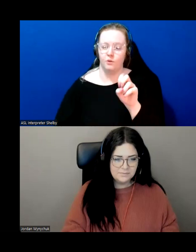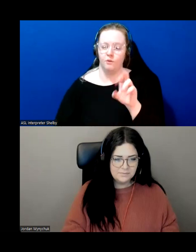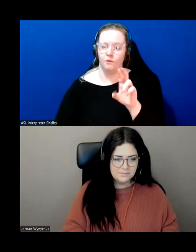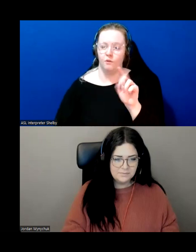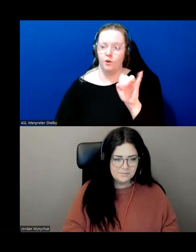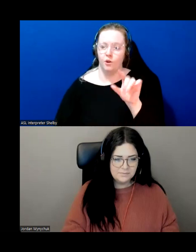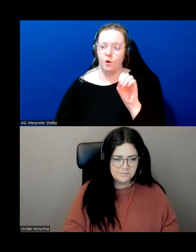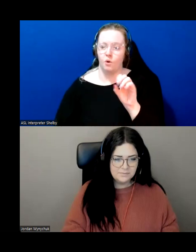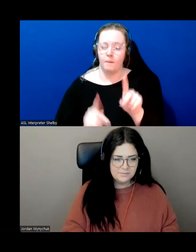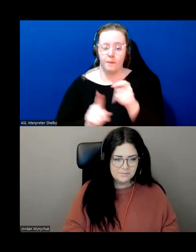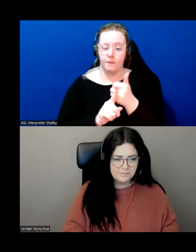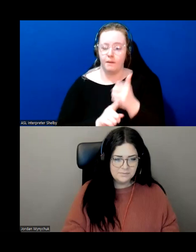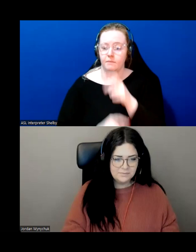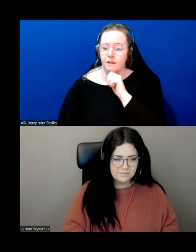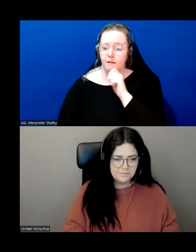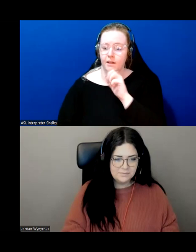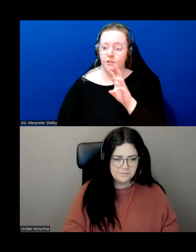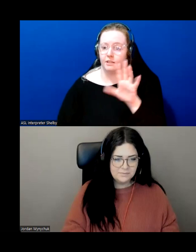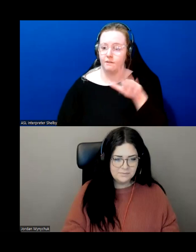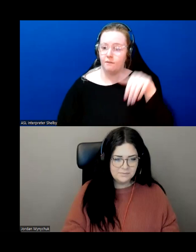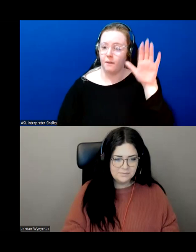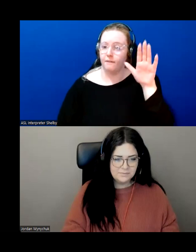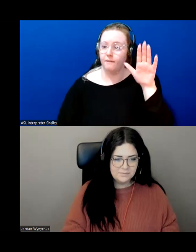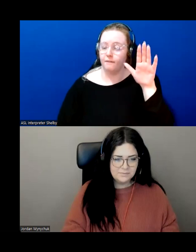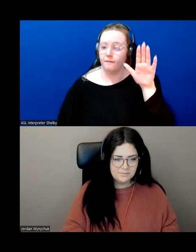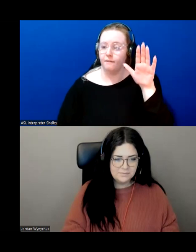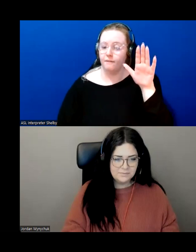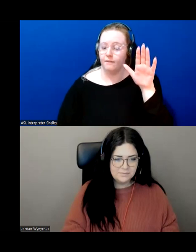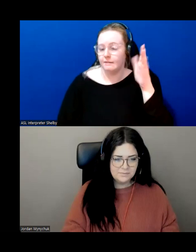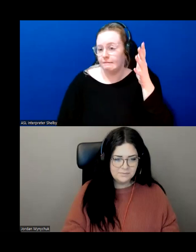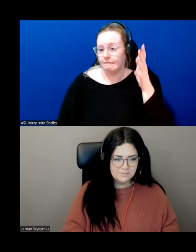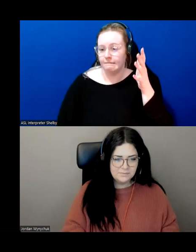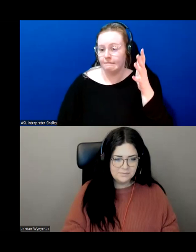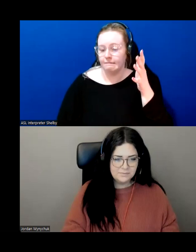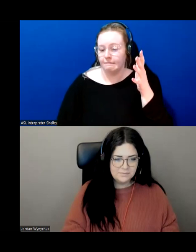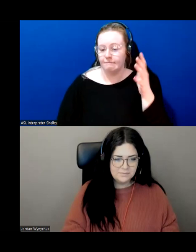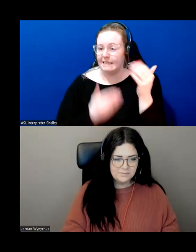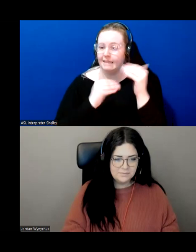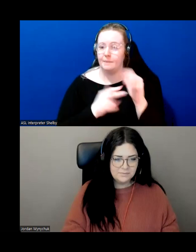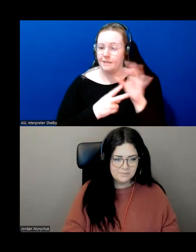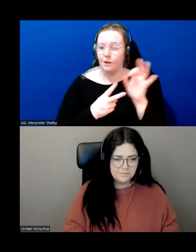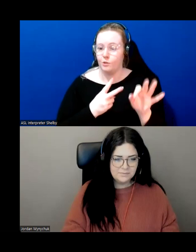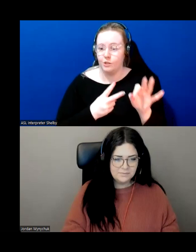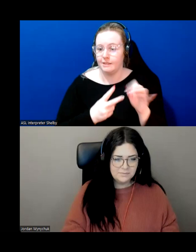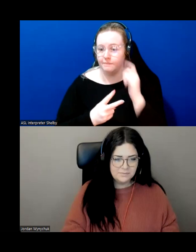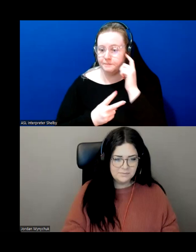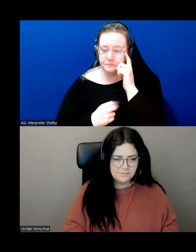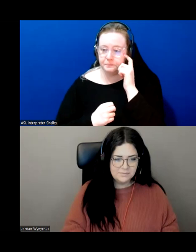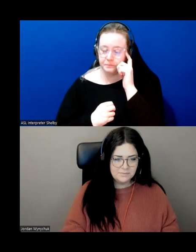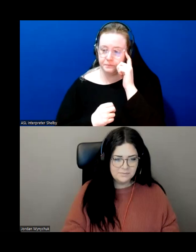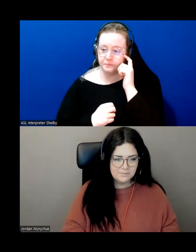65 and there's there's not a i don't think there's a whole lot of things you can you can do about it one one common cause is is